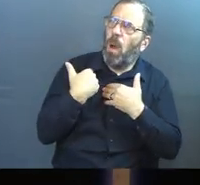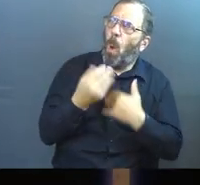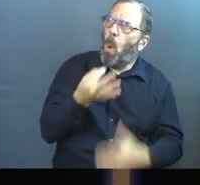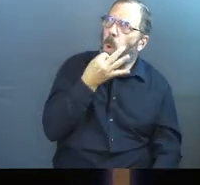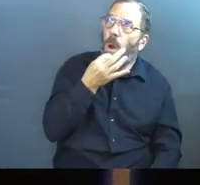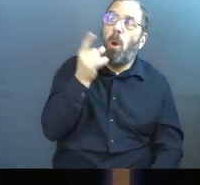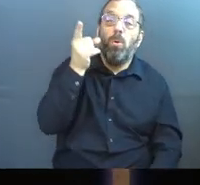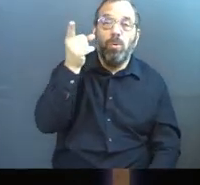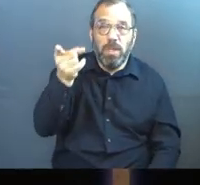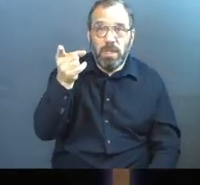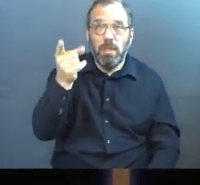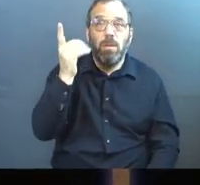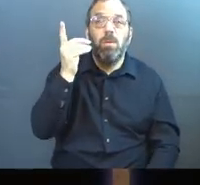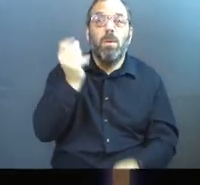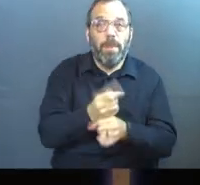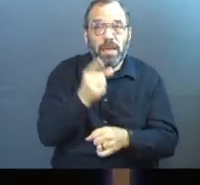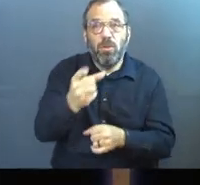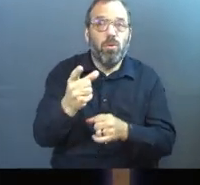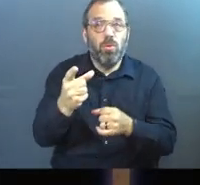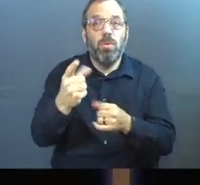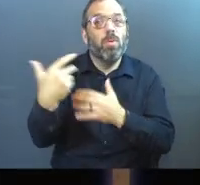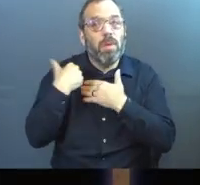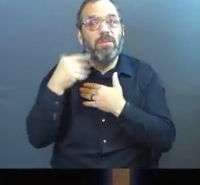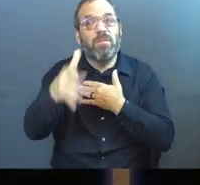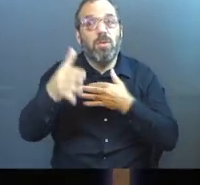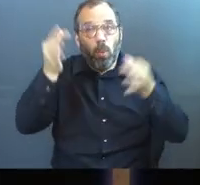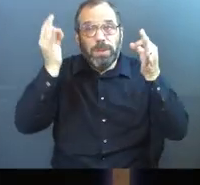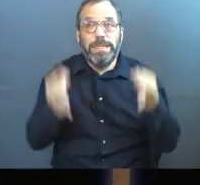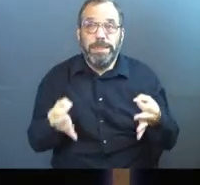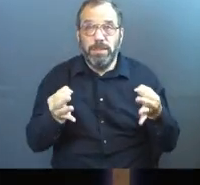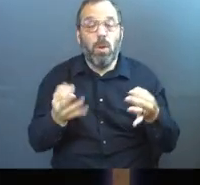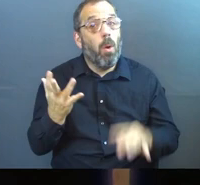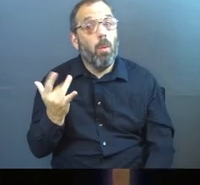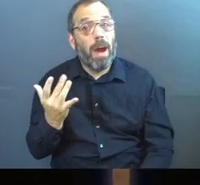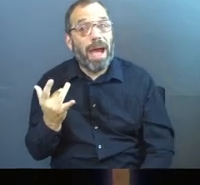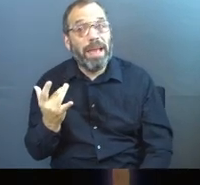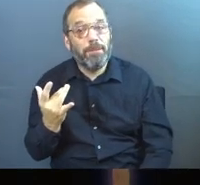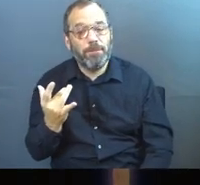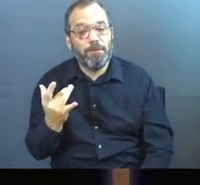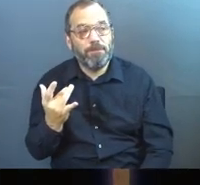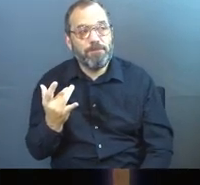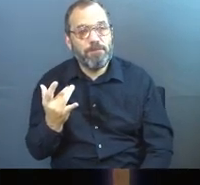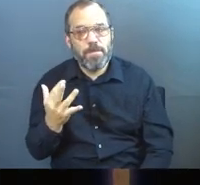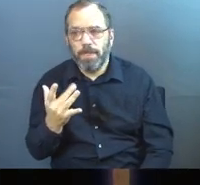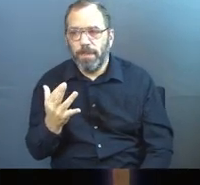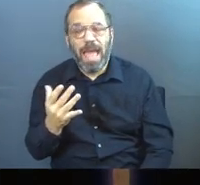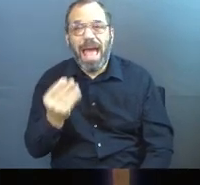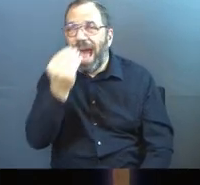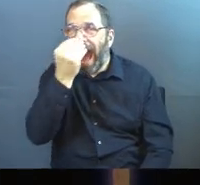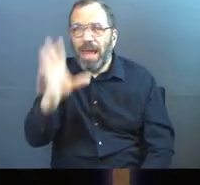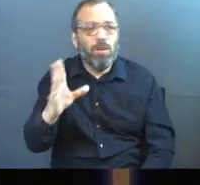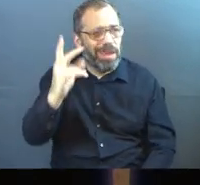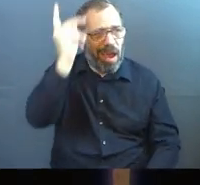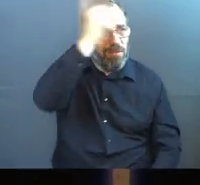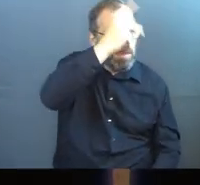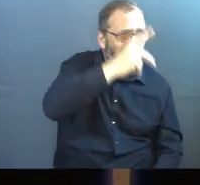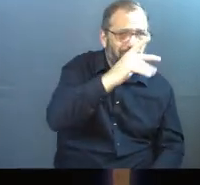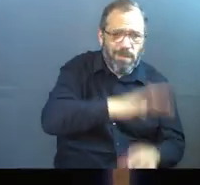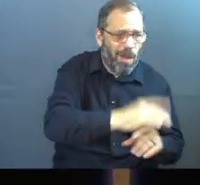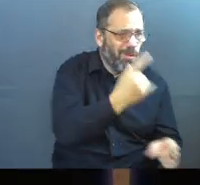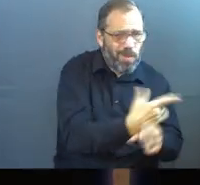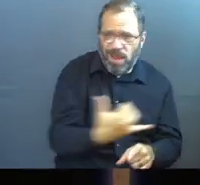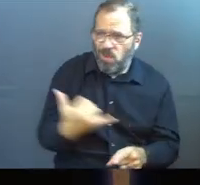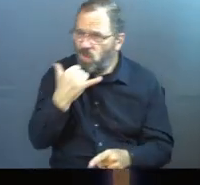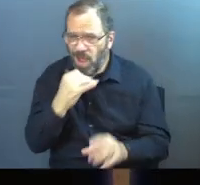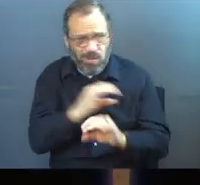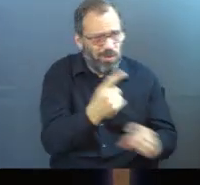He will hold us responsible for the choices that we make because I don't, I don't care what the philosophers say about right and